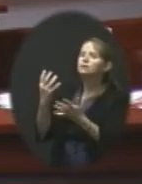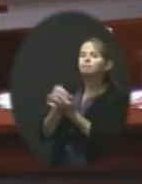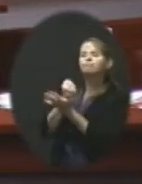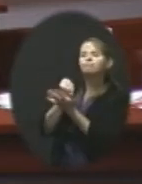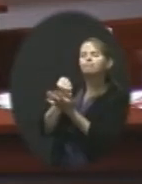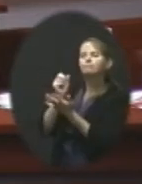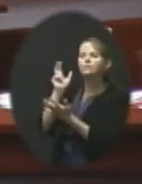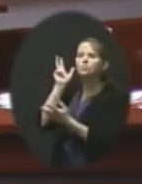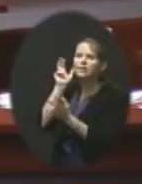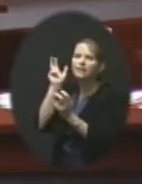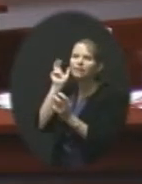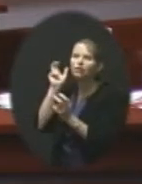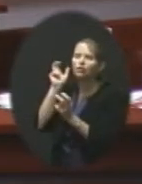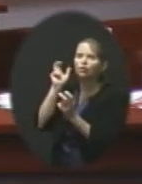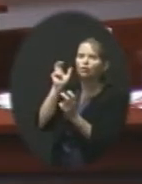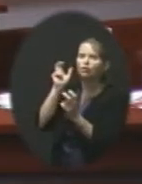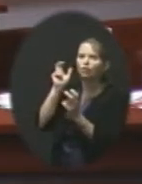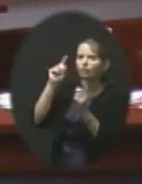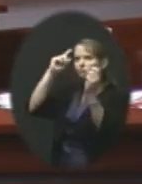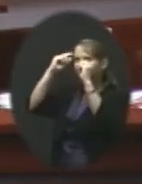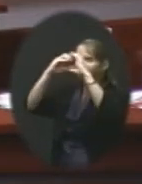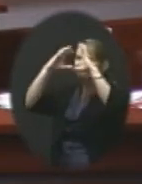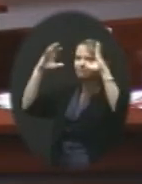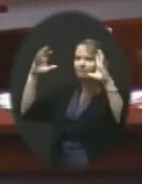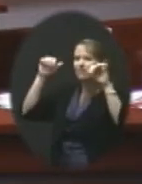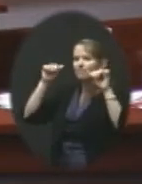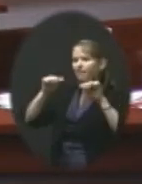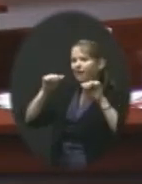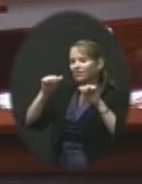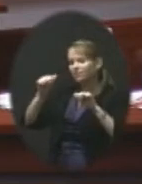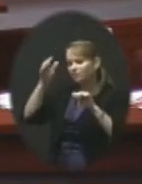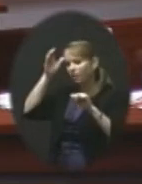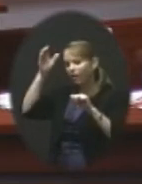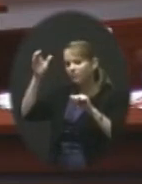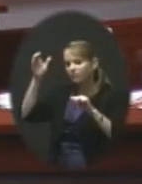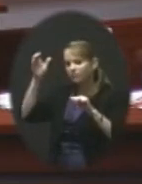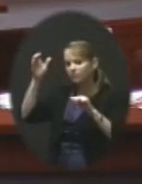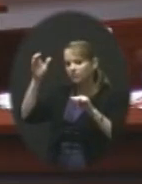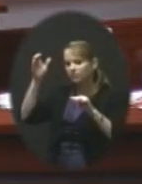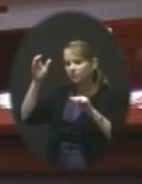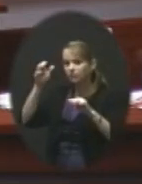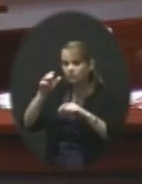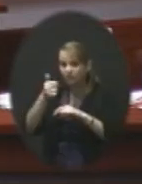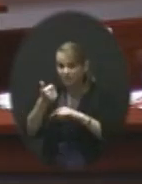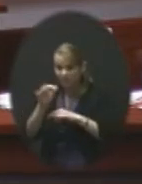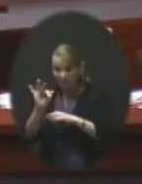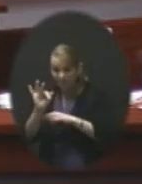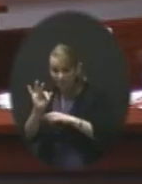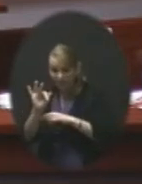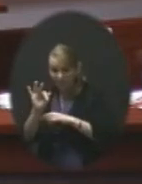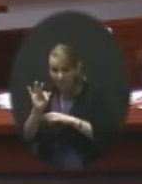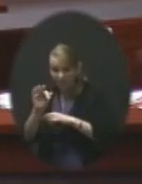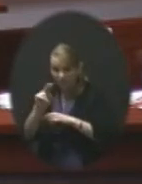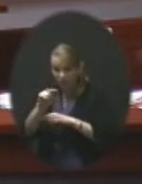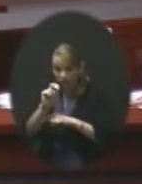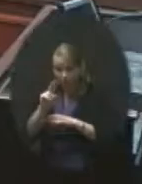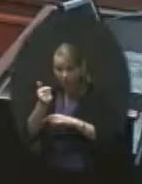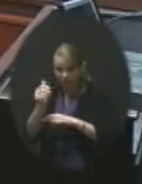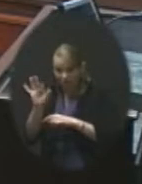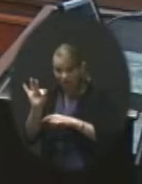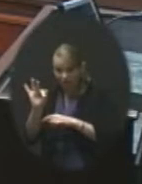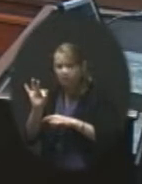some of the possibilities in terms of concepts. Nineteenth. Nineteenth. The 19th. What time?